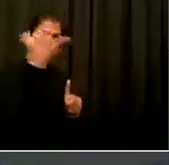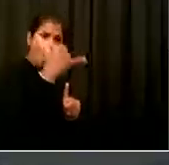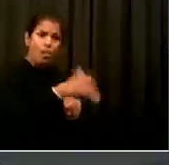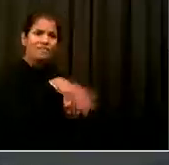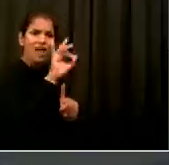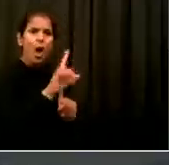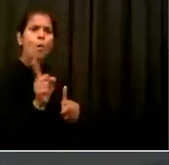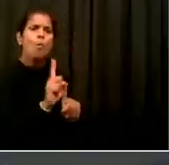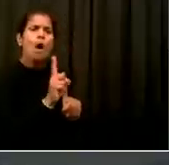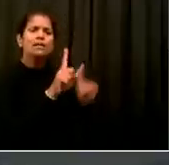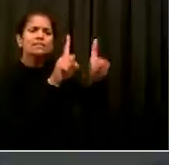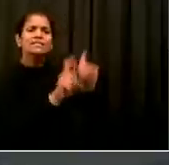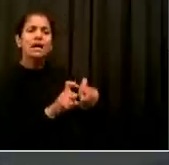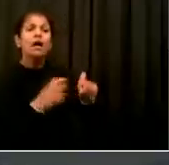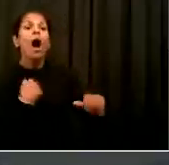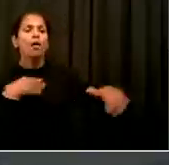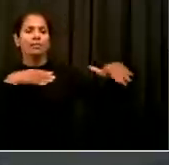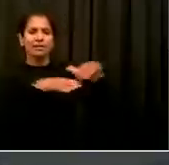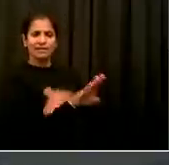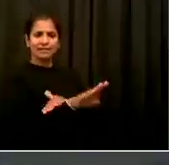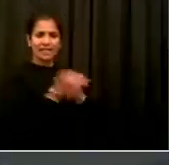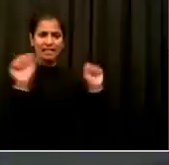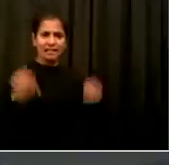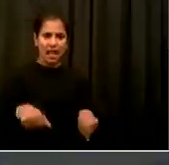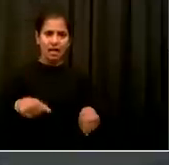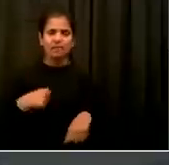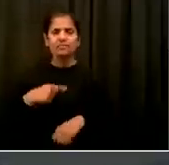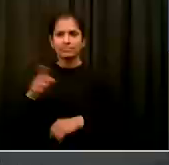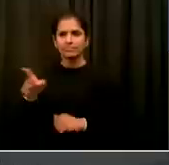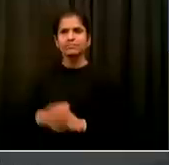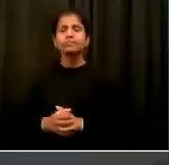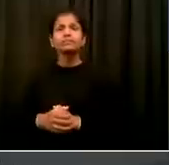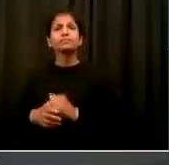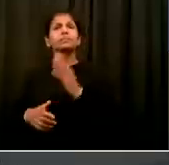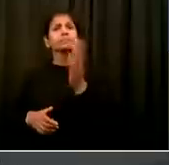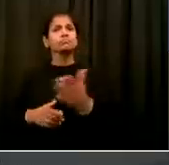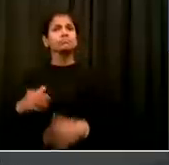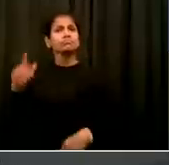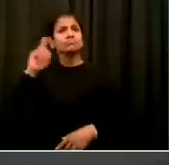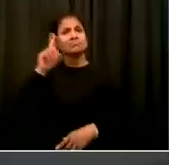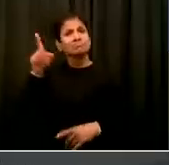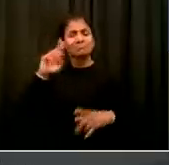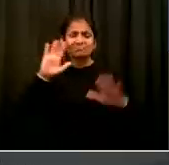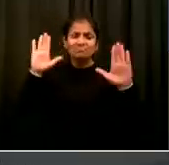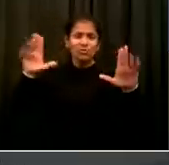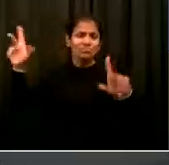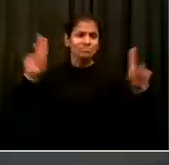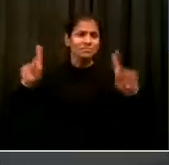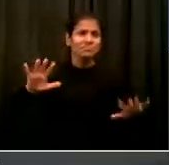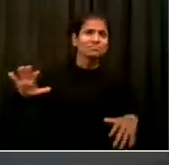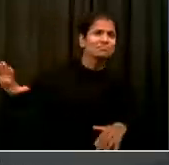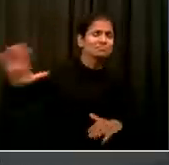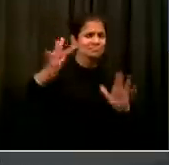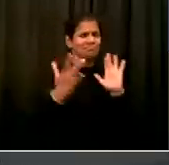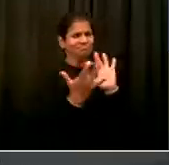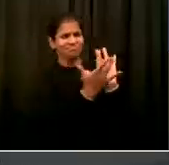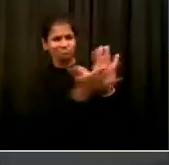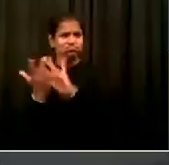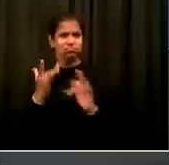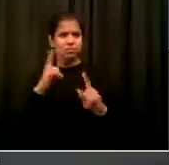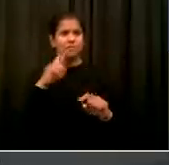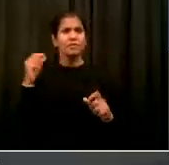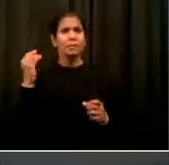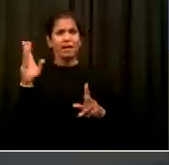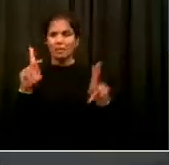need. So continuing to build that extraordinary network of people working together to protect this city. Okay, now here's another part of the